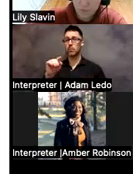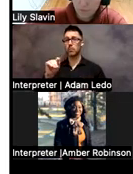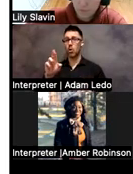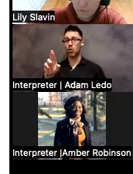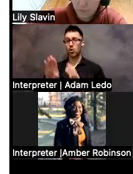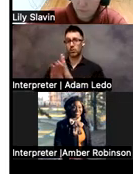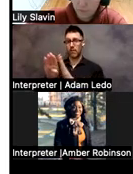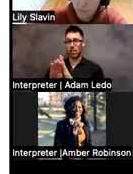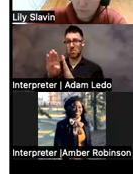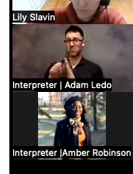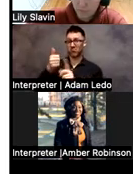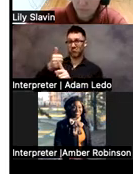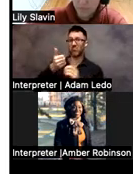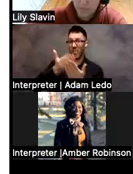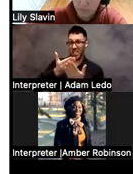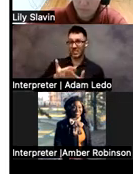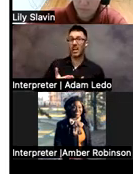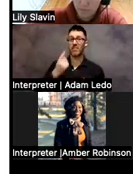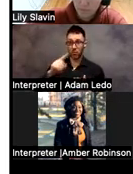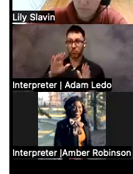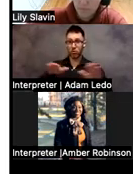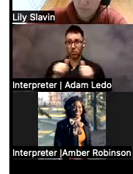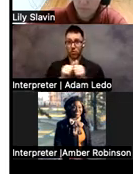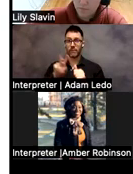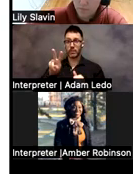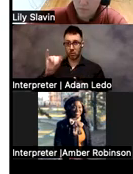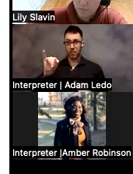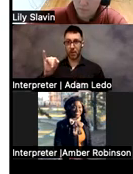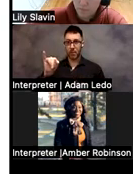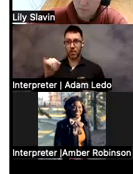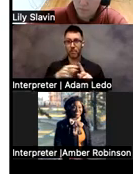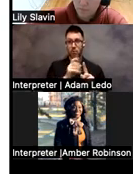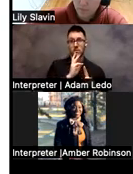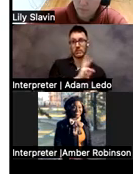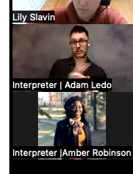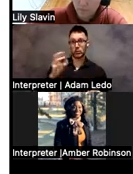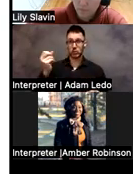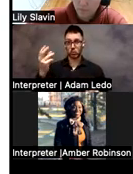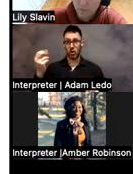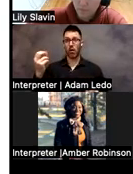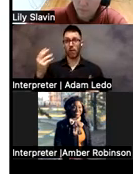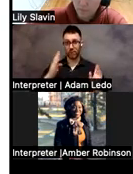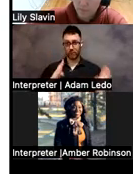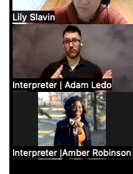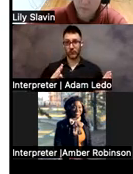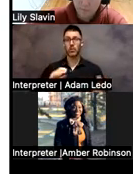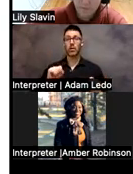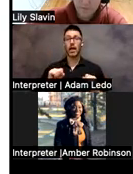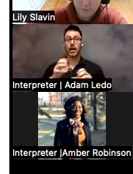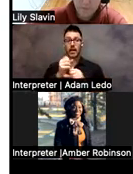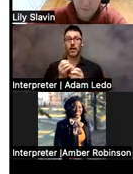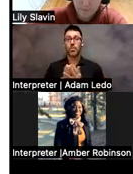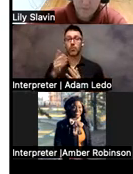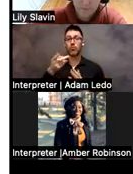assessment. validated for children with visual impairments from 6 to 12. You can get it through pro-ed publishers,